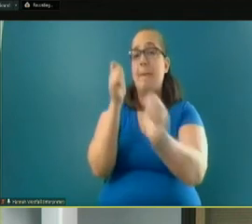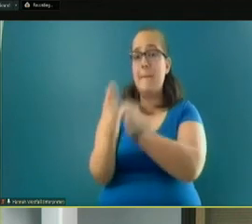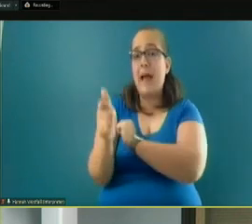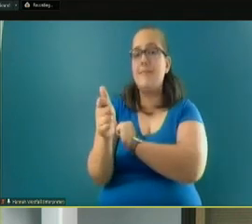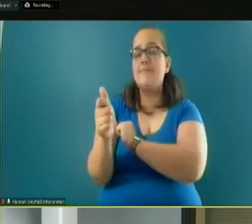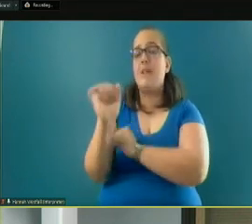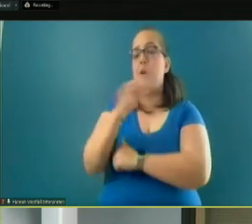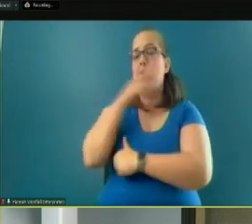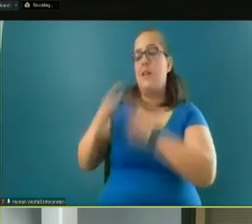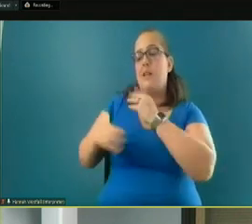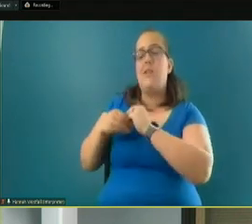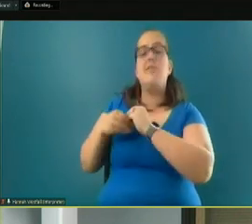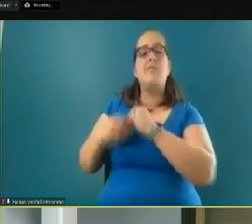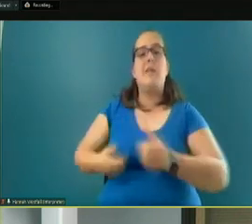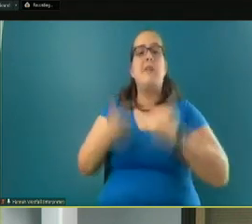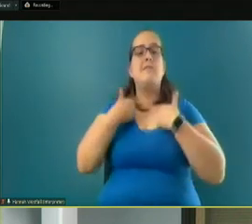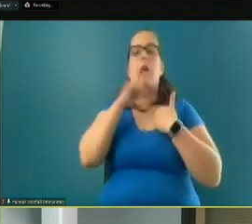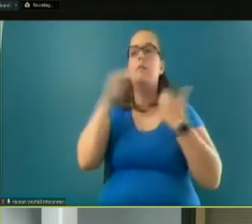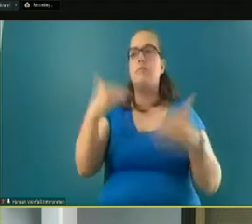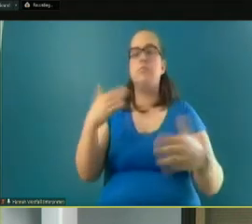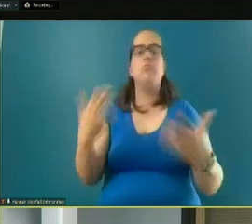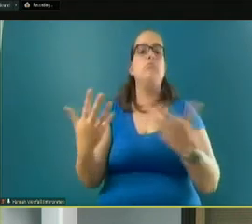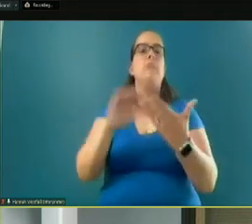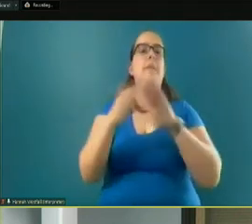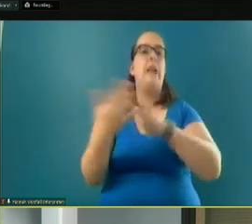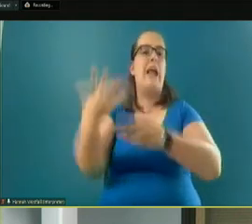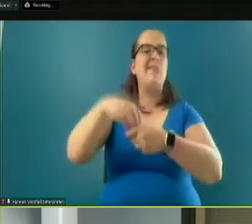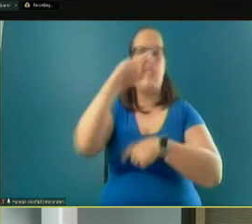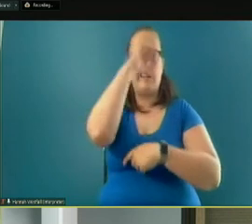significant community engagement on that later in the summer and into the fall.